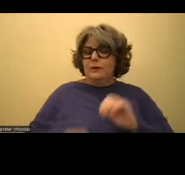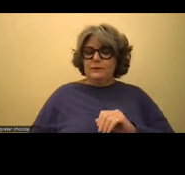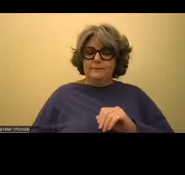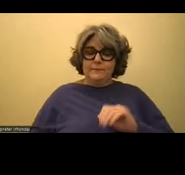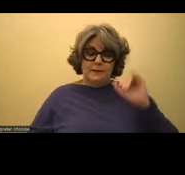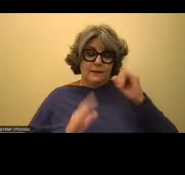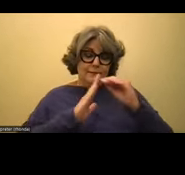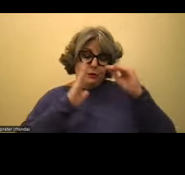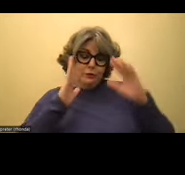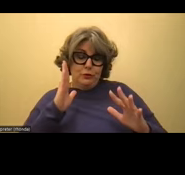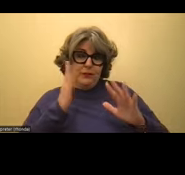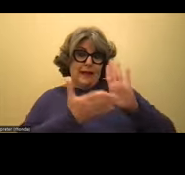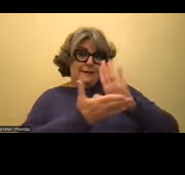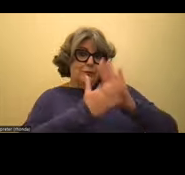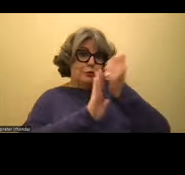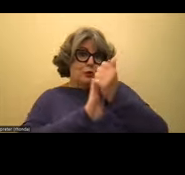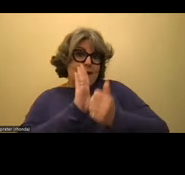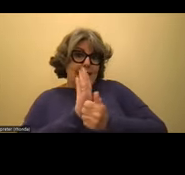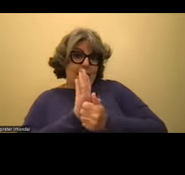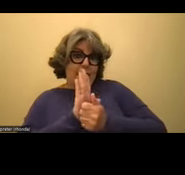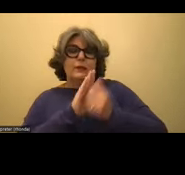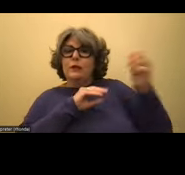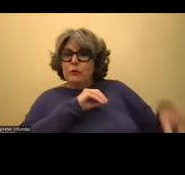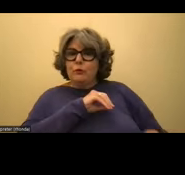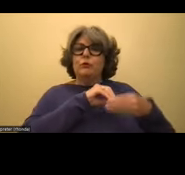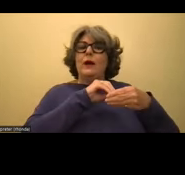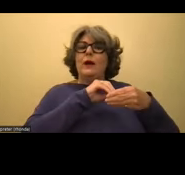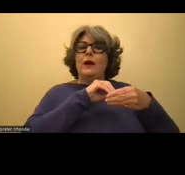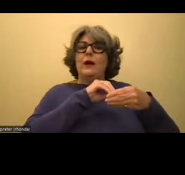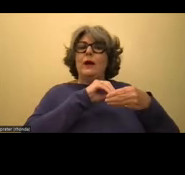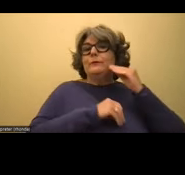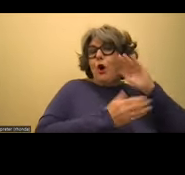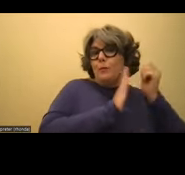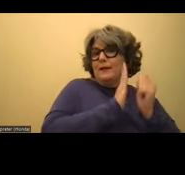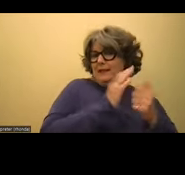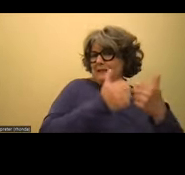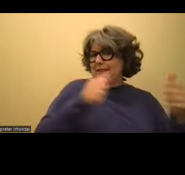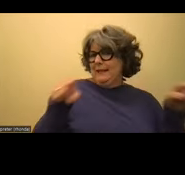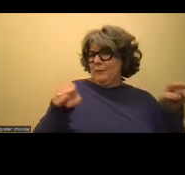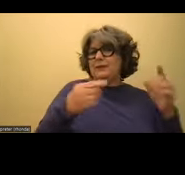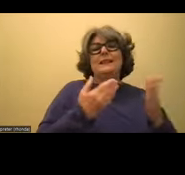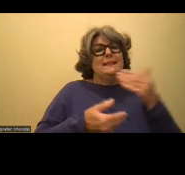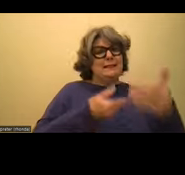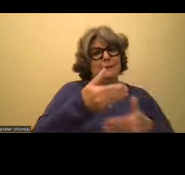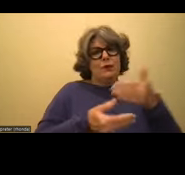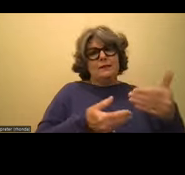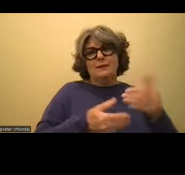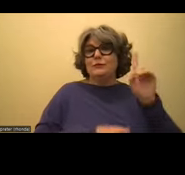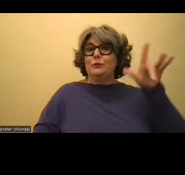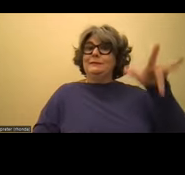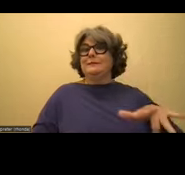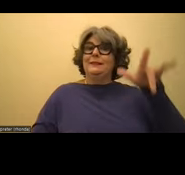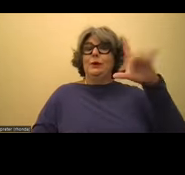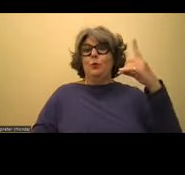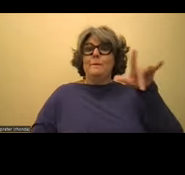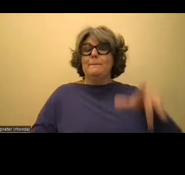have a student that has a school account and you'd like to get them linked to a home account as well, it's a fairly easy process. It's one button and,